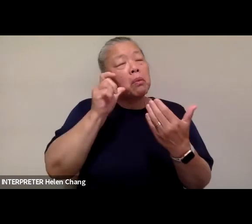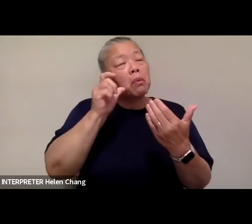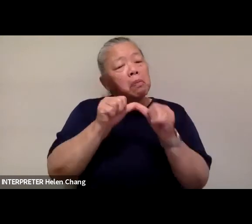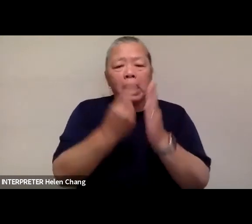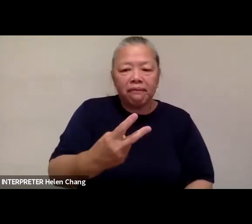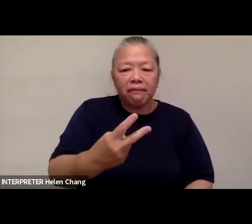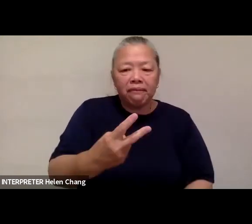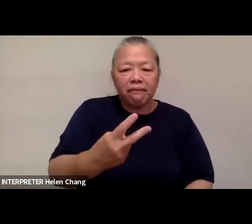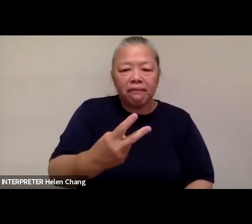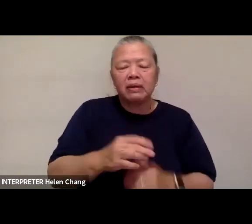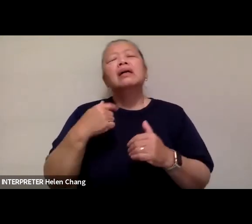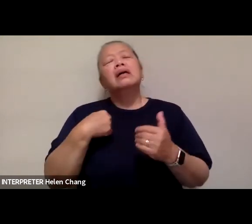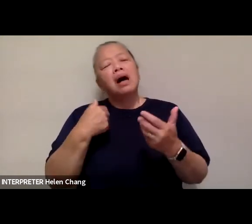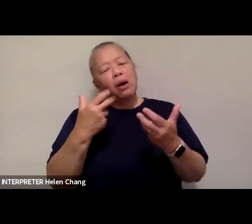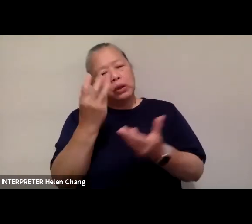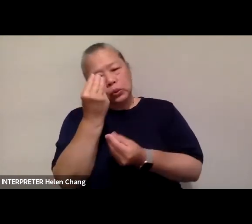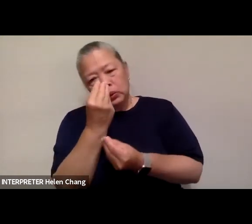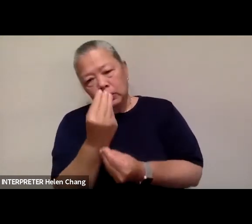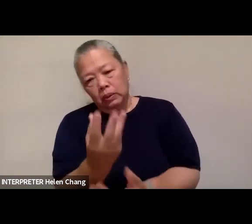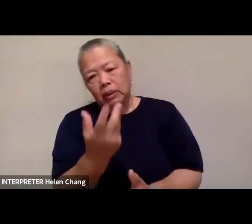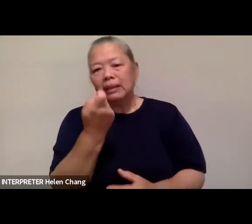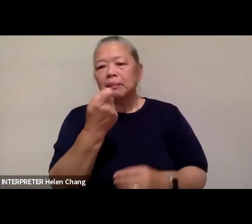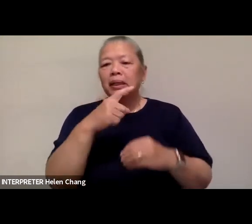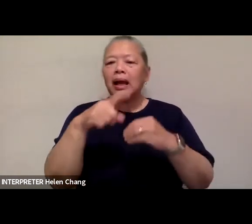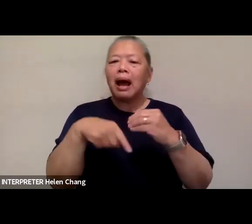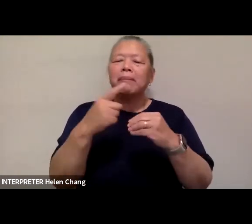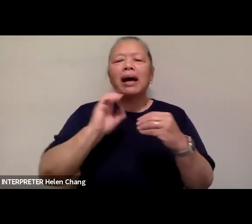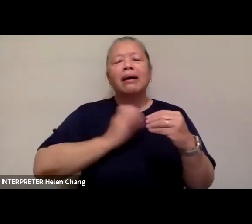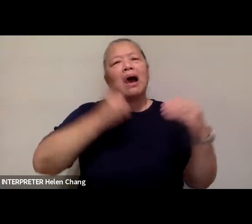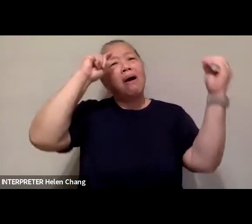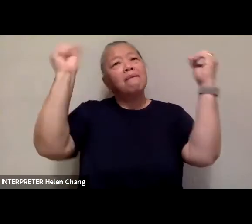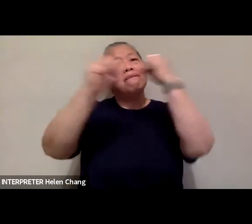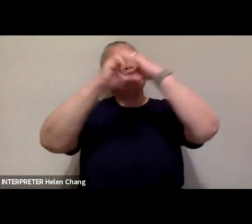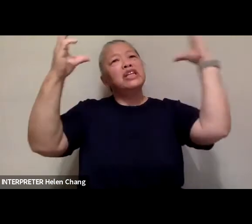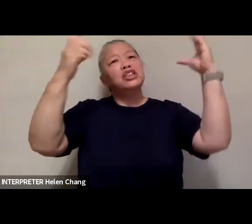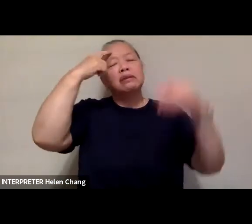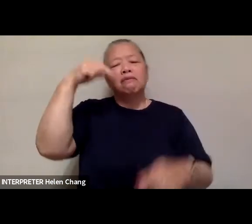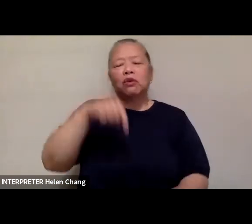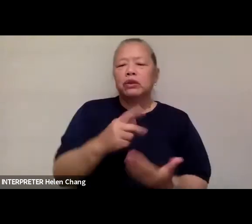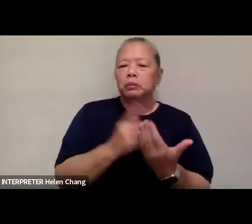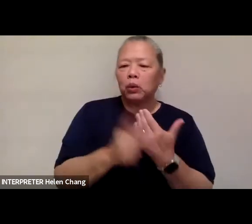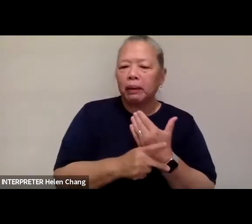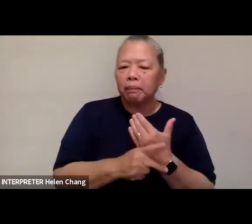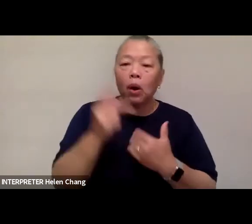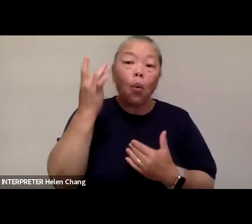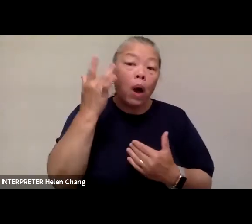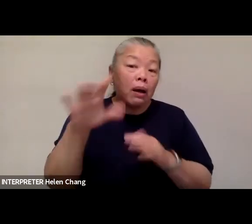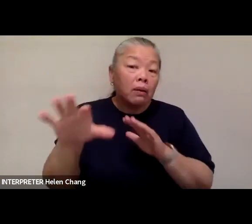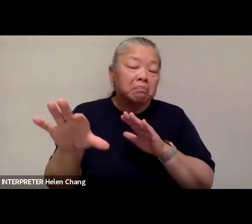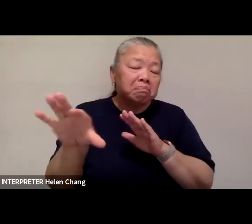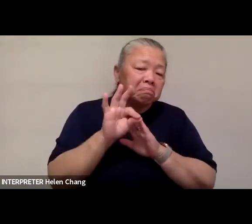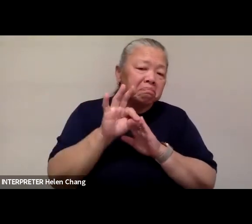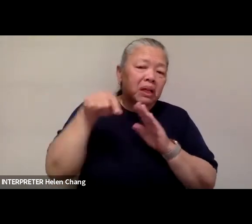just wanted to share with all of you a little bit about the vision for this series and why we've chosen the format that we